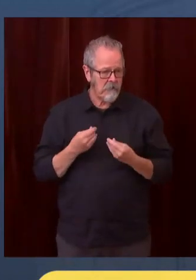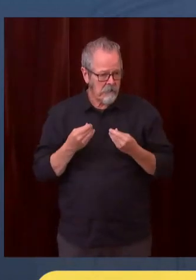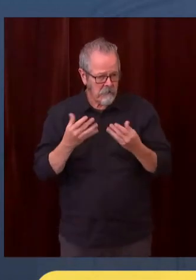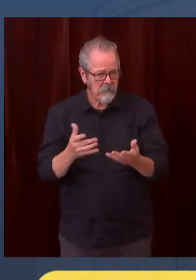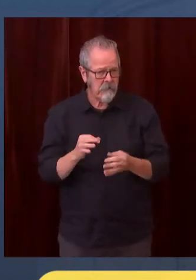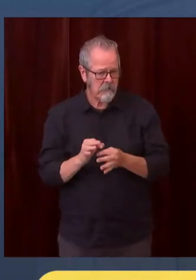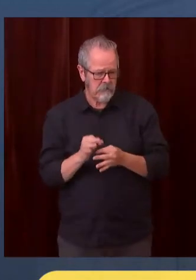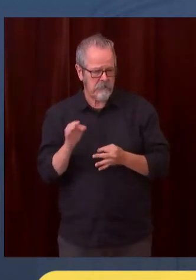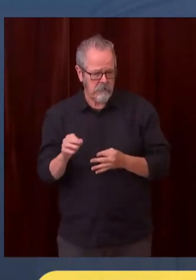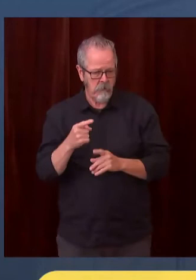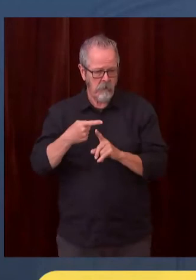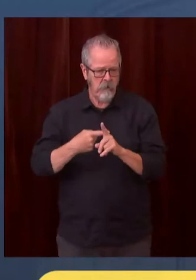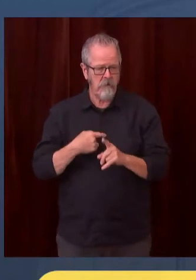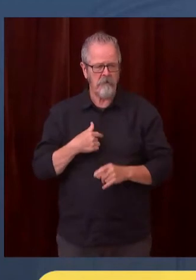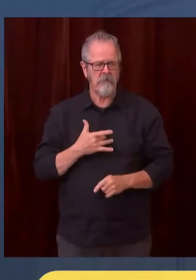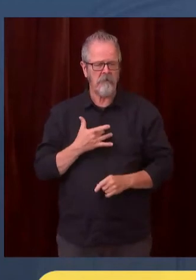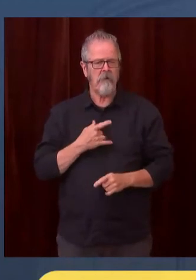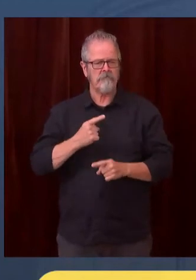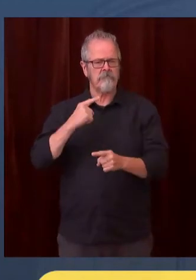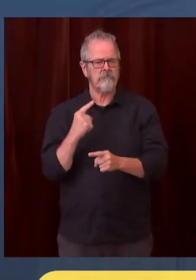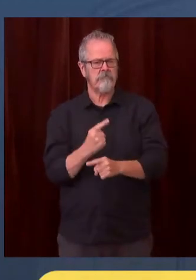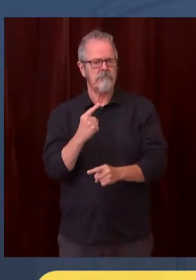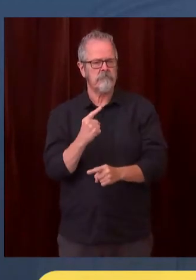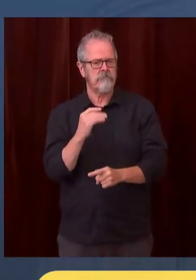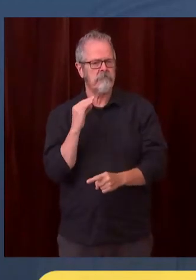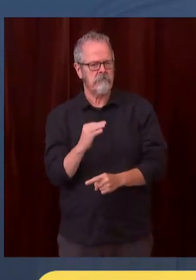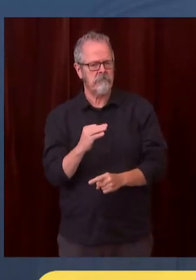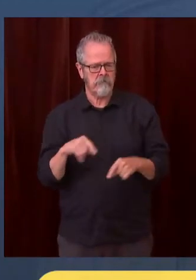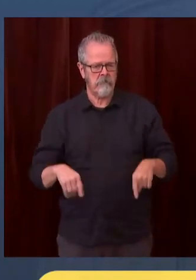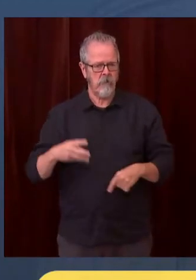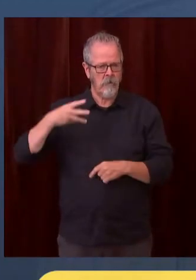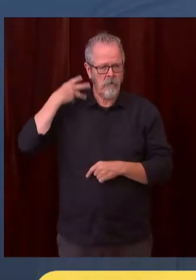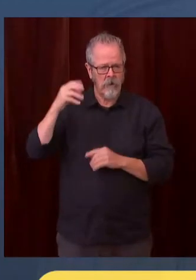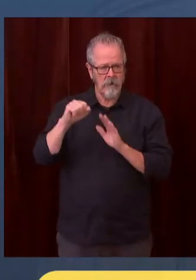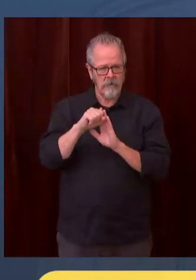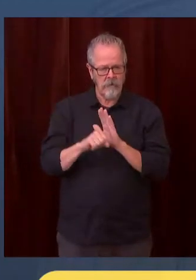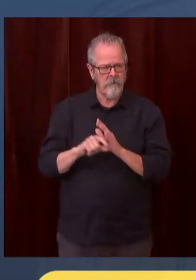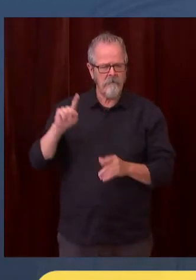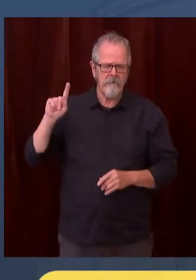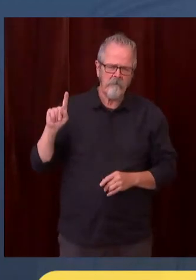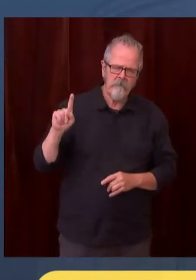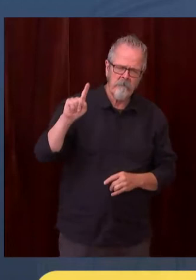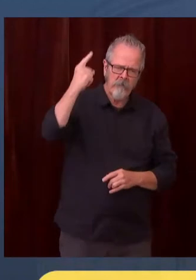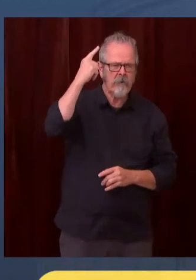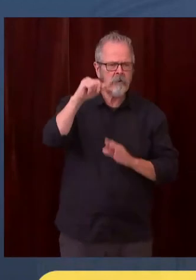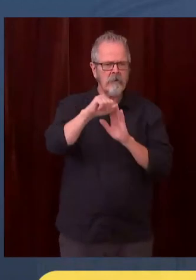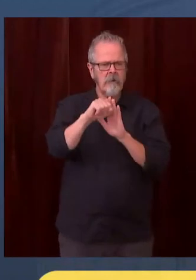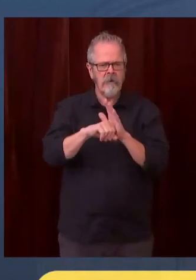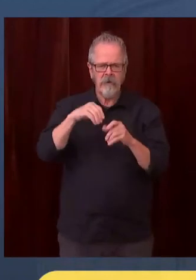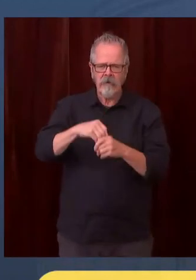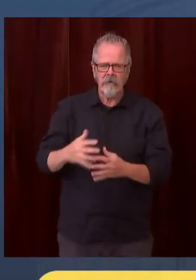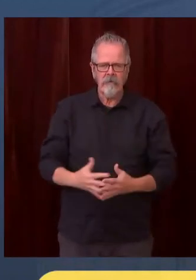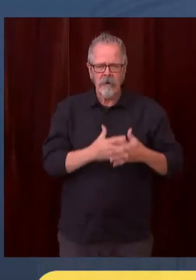state in the country to have a right to counsel in eviction proceedings. This should be standard across the country. I hope our leadership